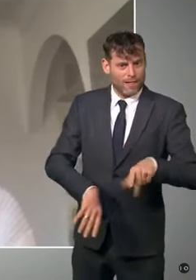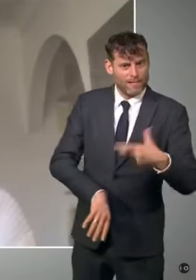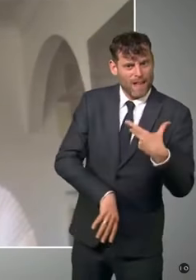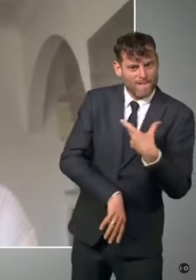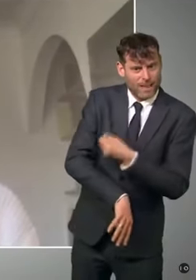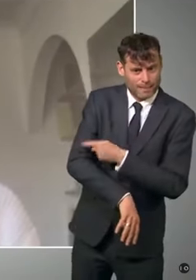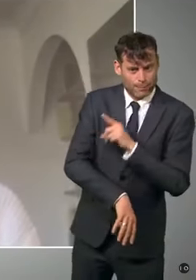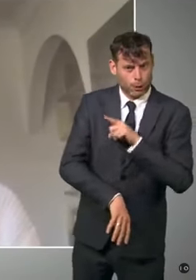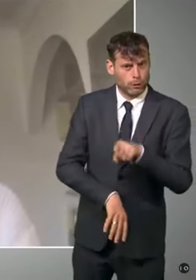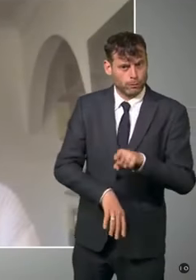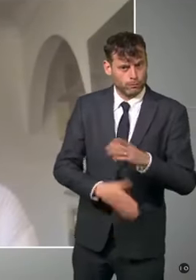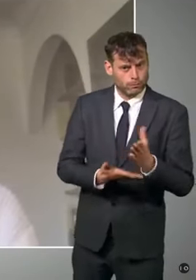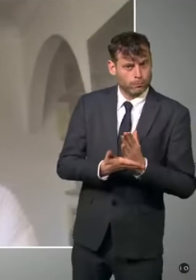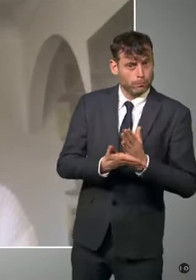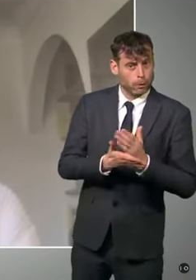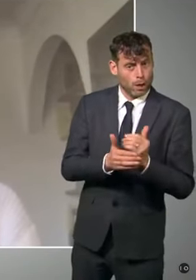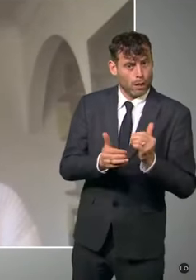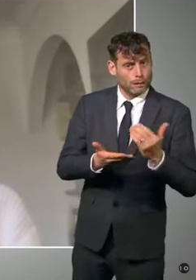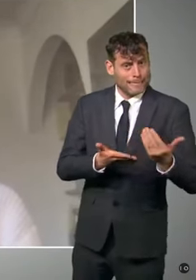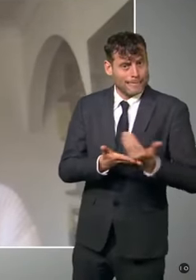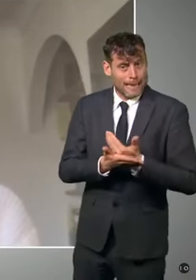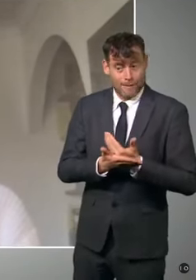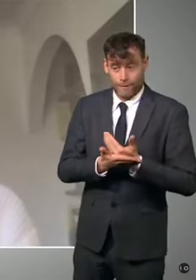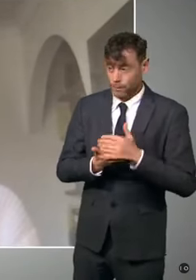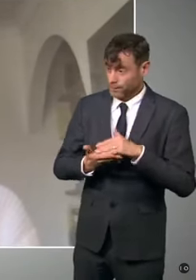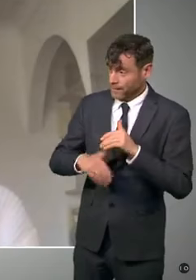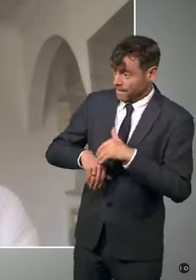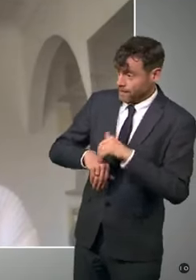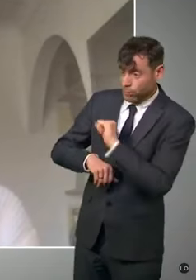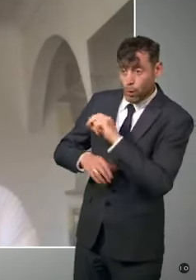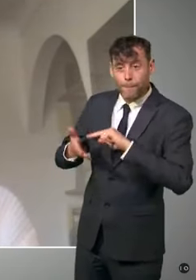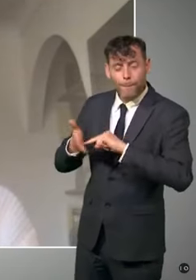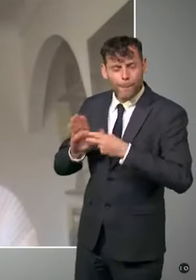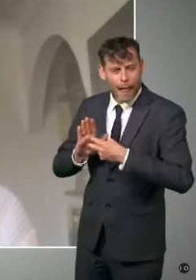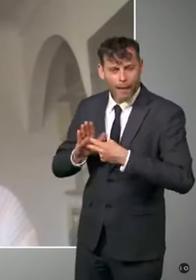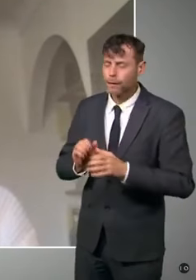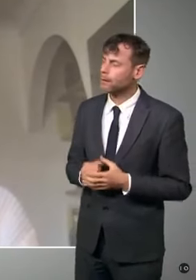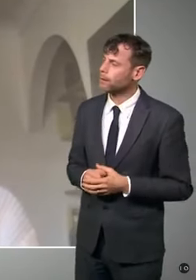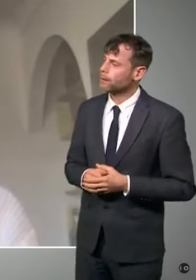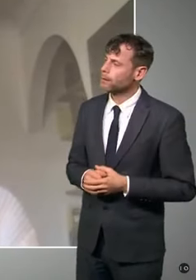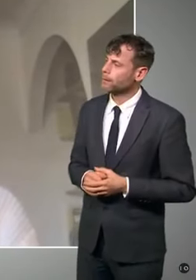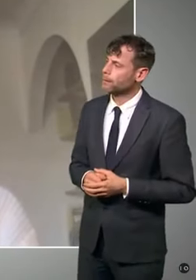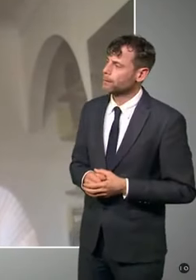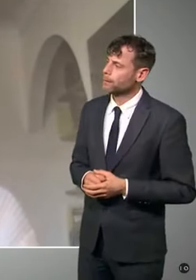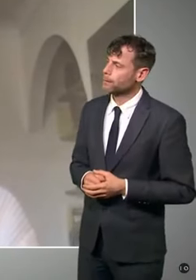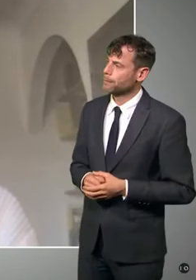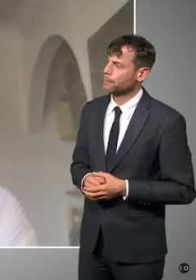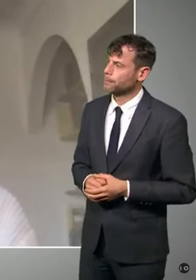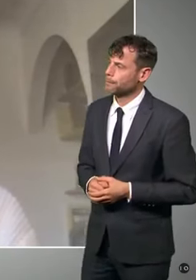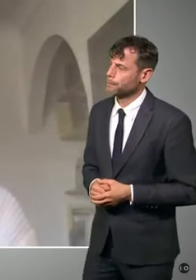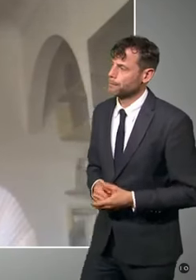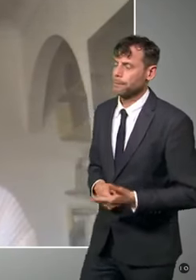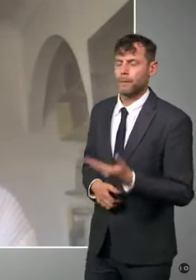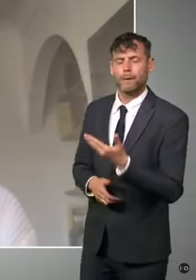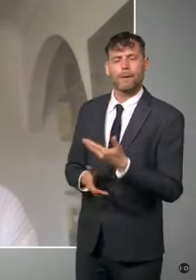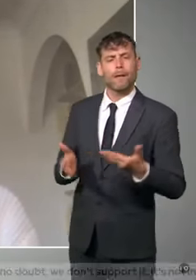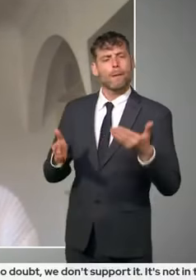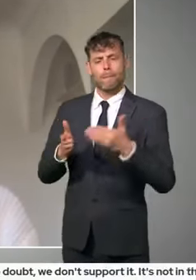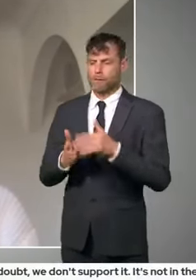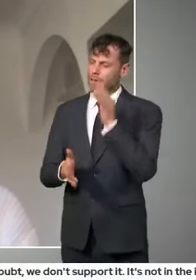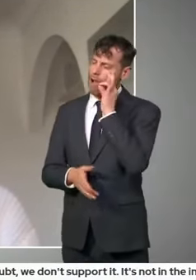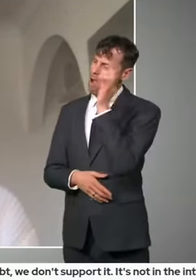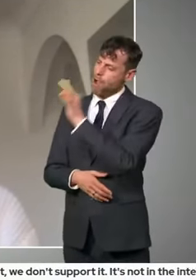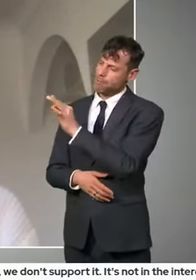football, I'd like to, to know really what is your own personal view of the German model of, of majority fan ownership of football clubs? Is that something you're